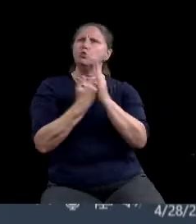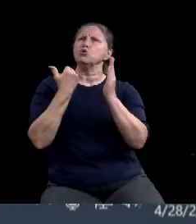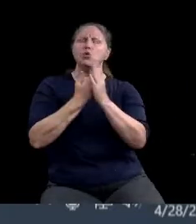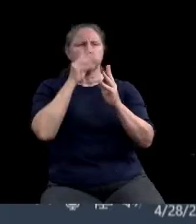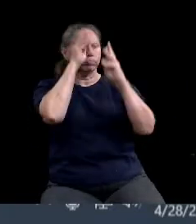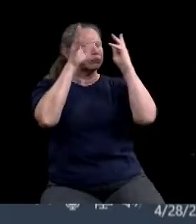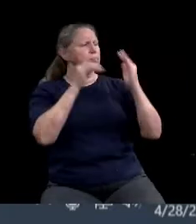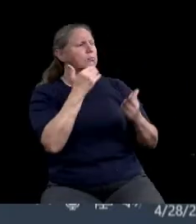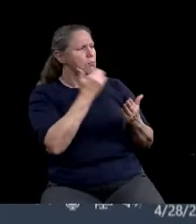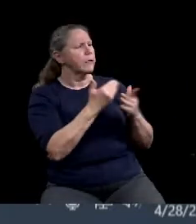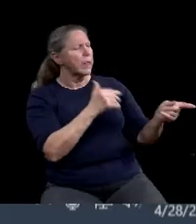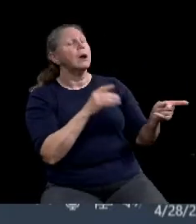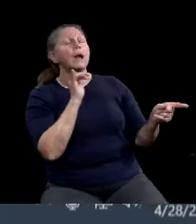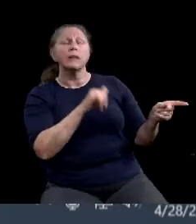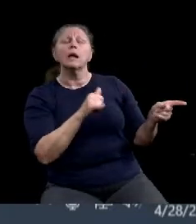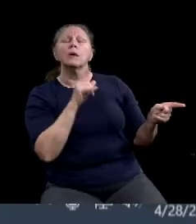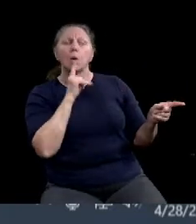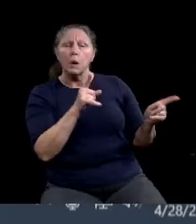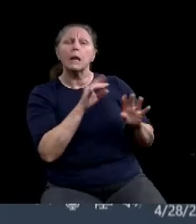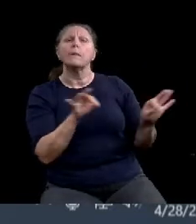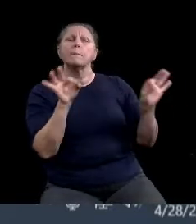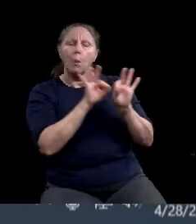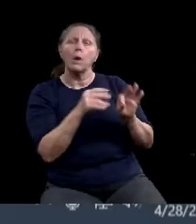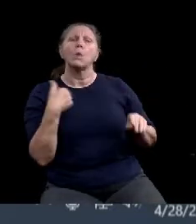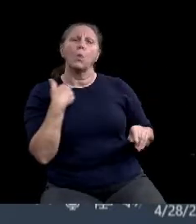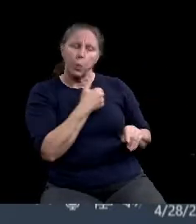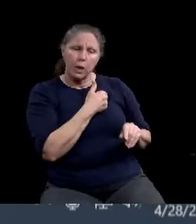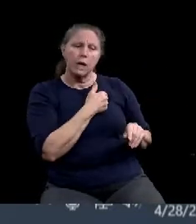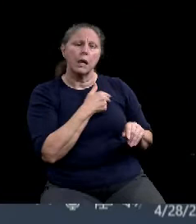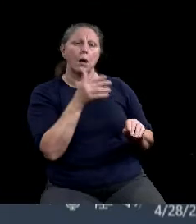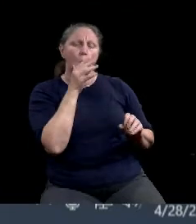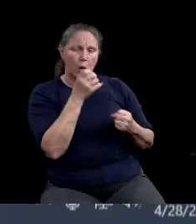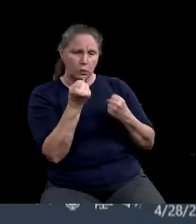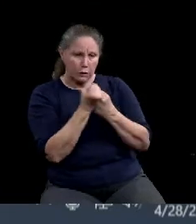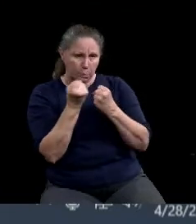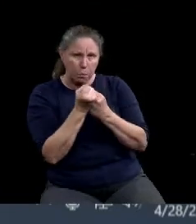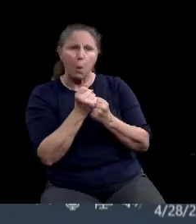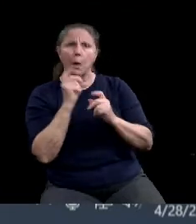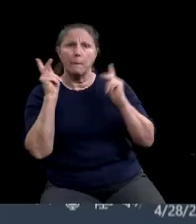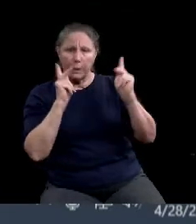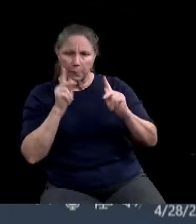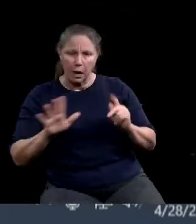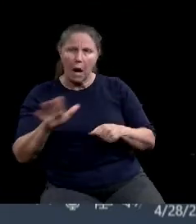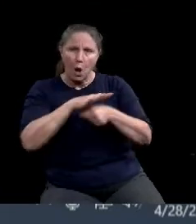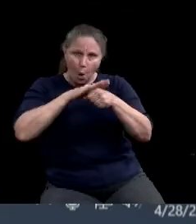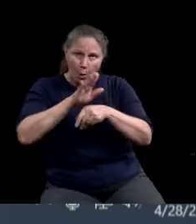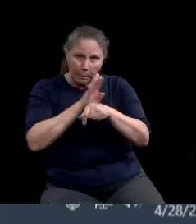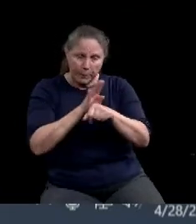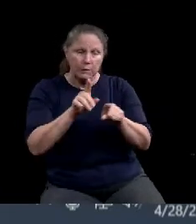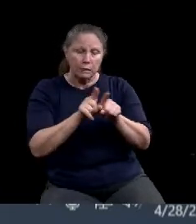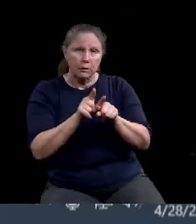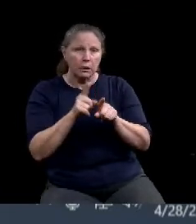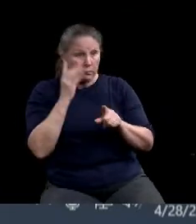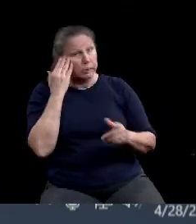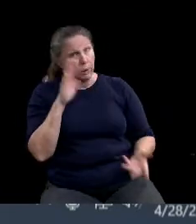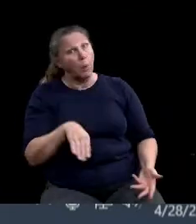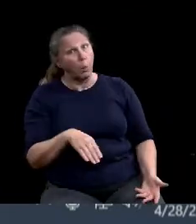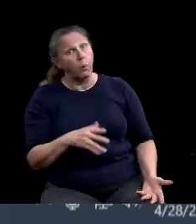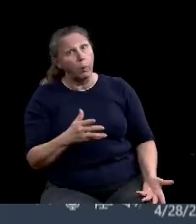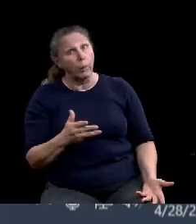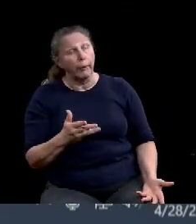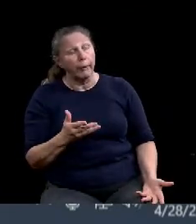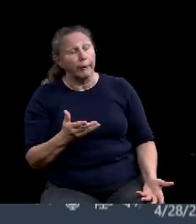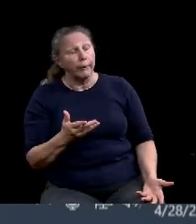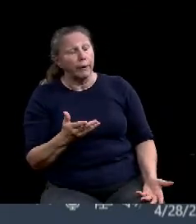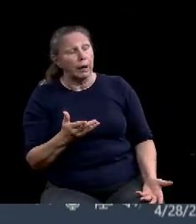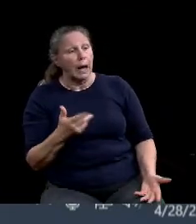we are going to be supporting our local businesses. As we know, I mean, I think I read somewhere that we have close to 5